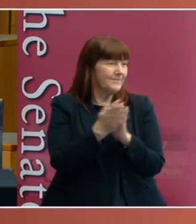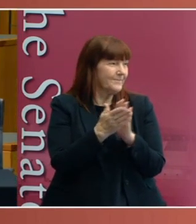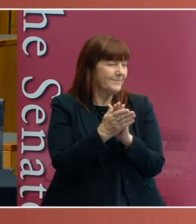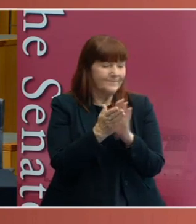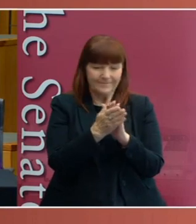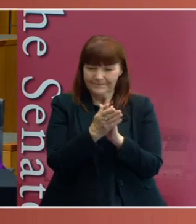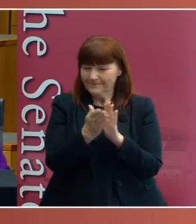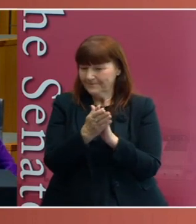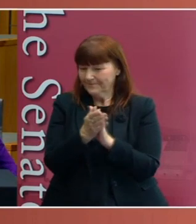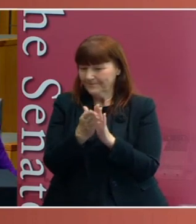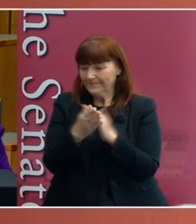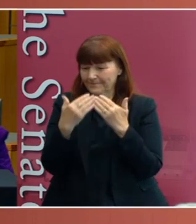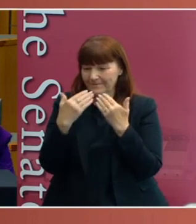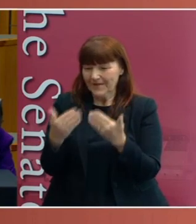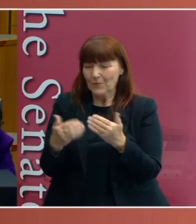And thank you.